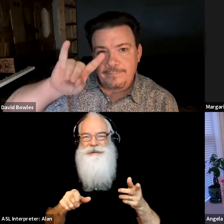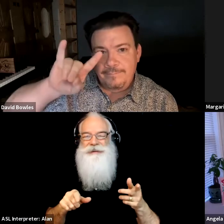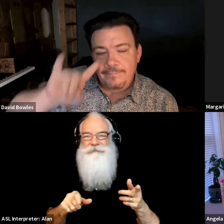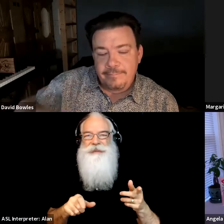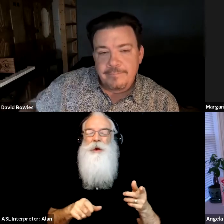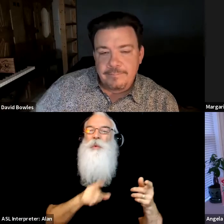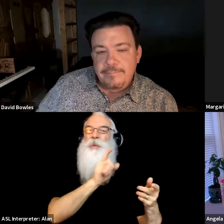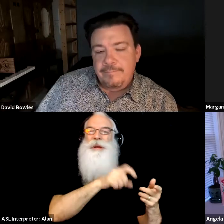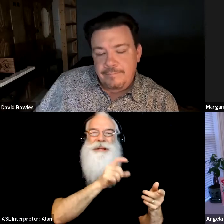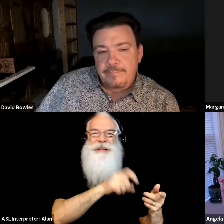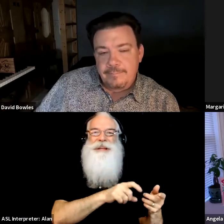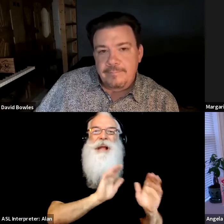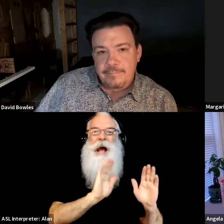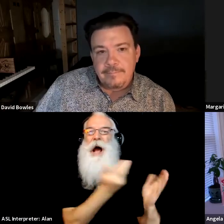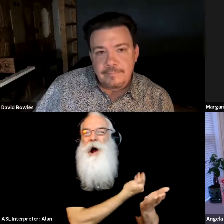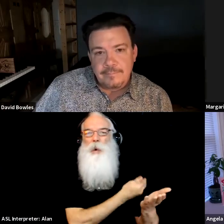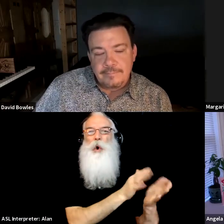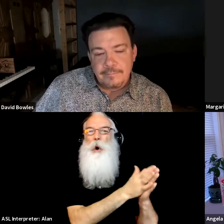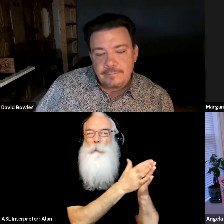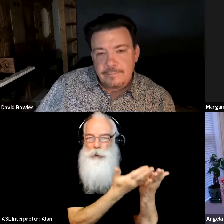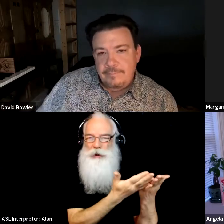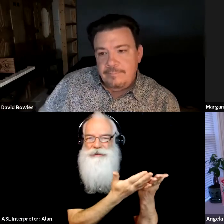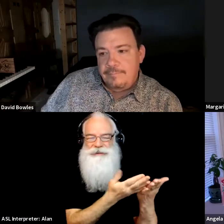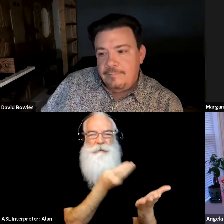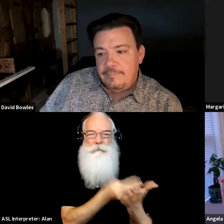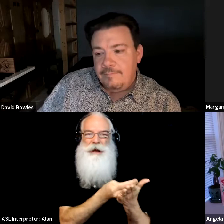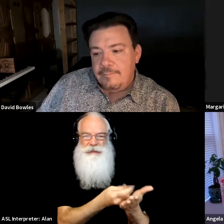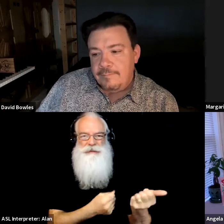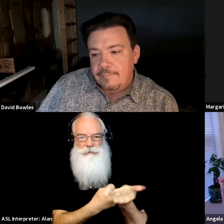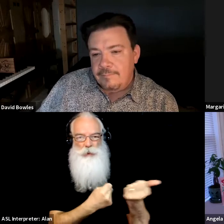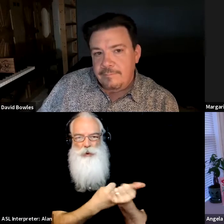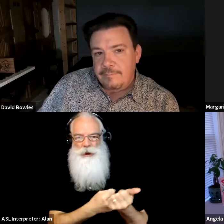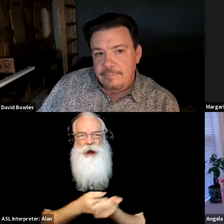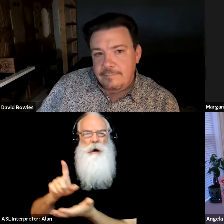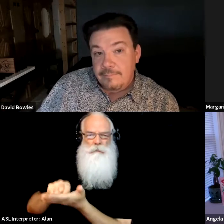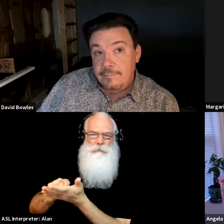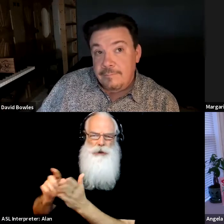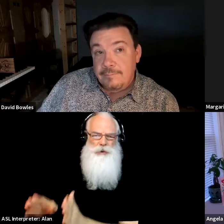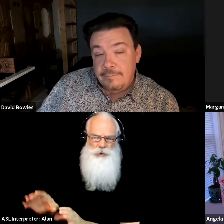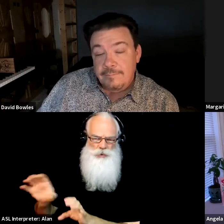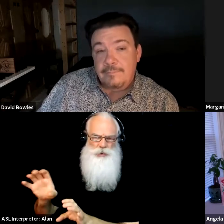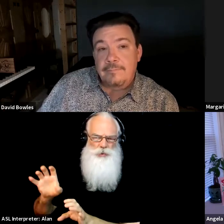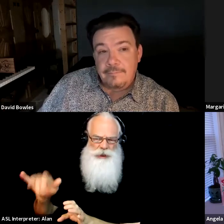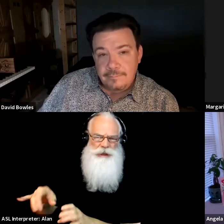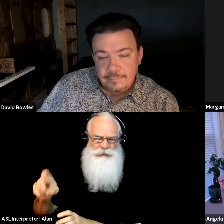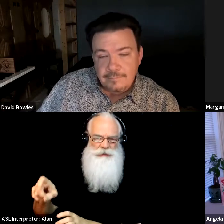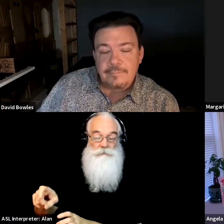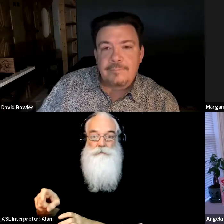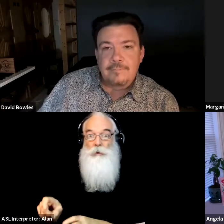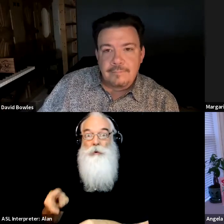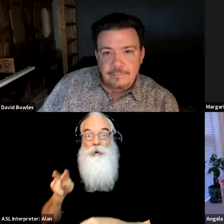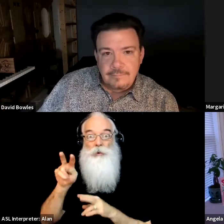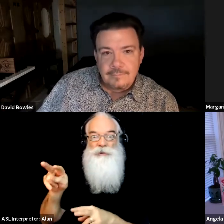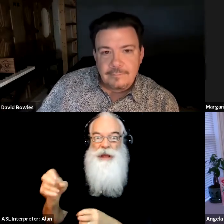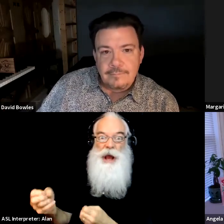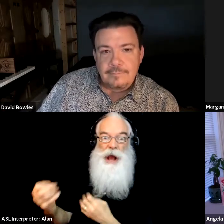so that they're more visible, um, because you see what other people are getting for advances or the amount of money that goes into